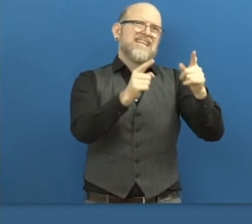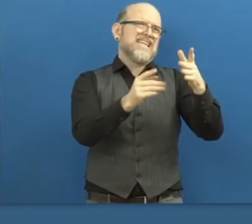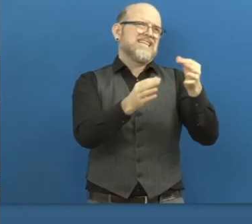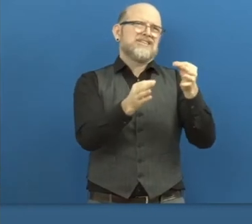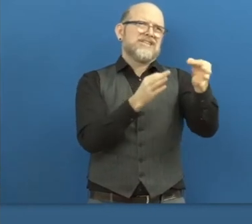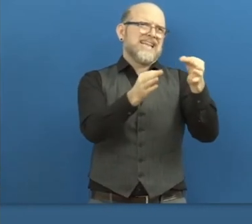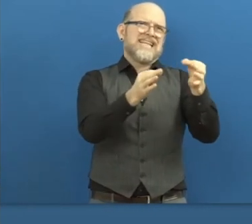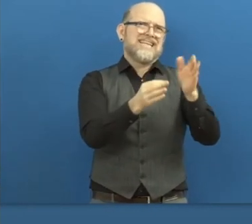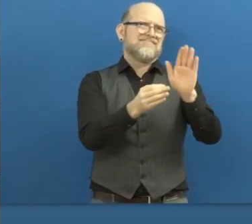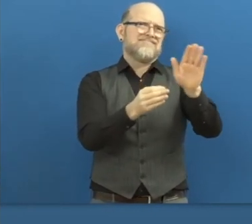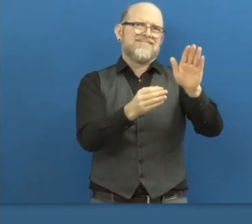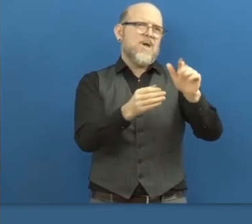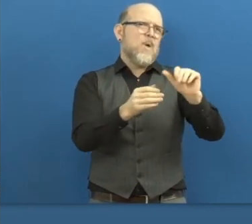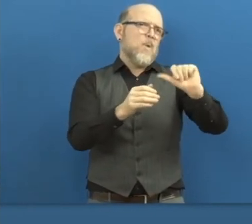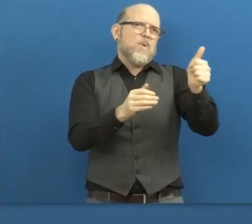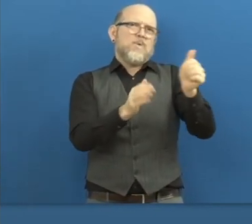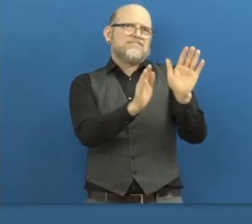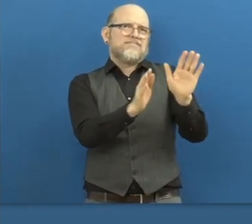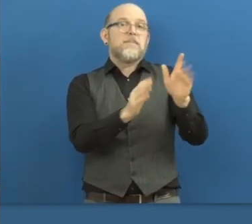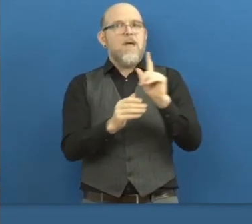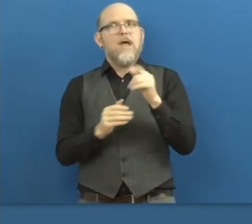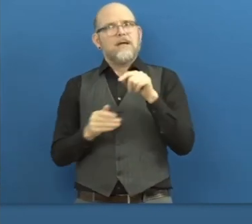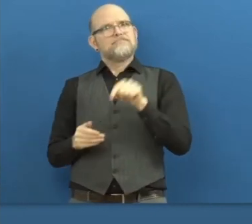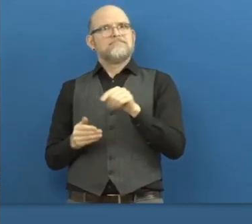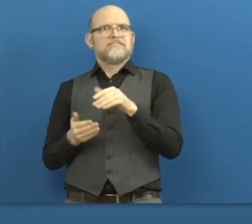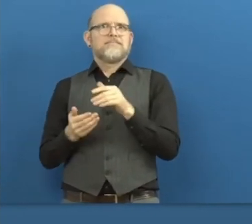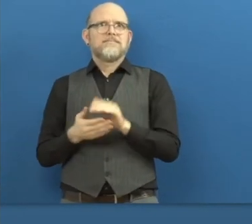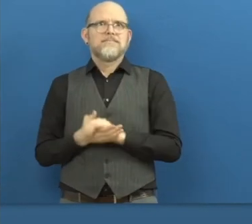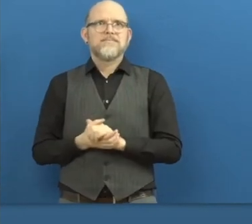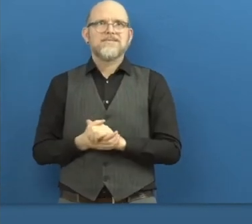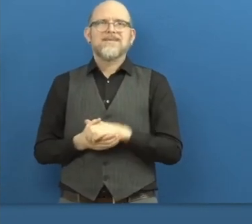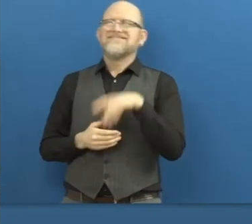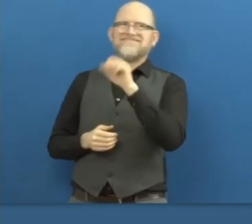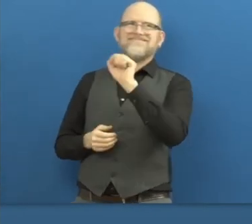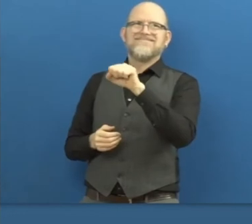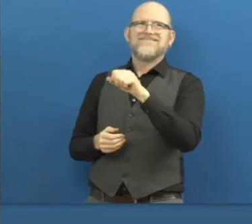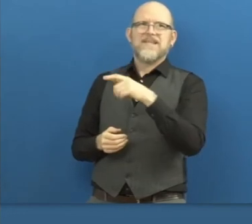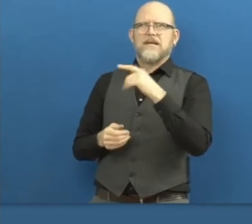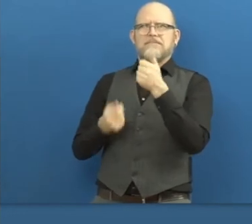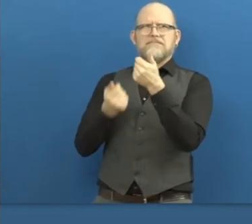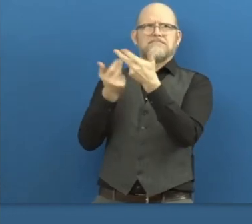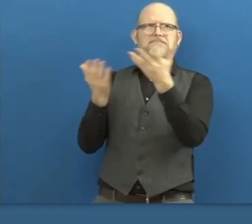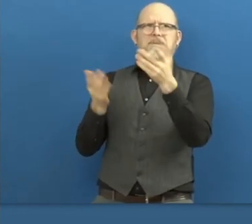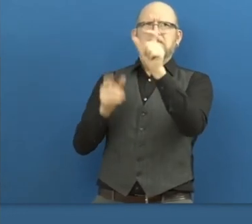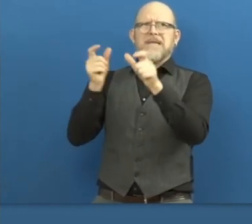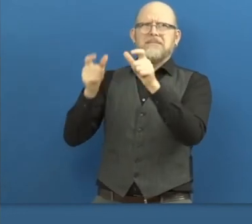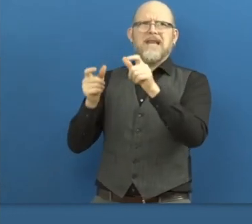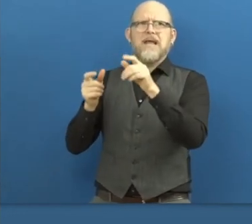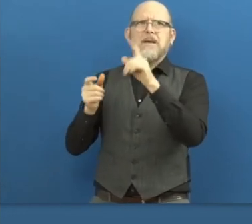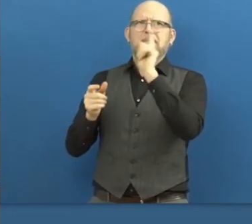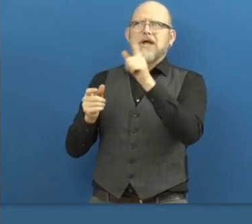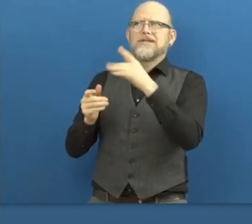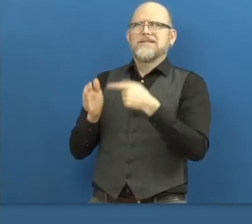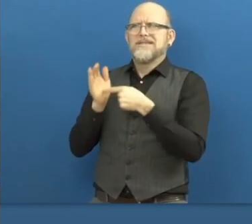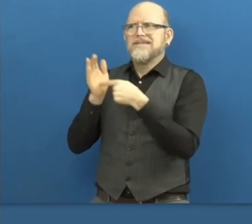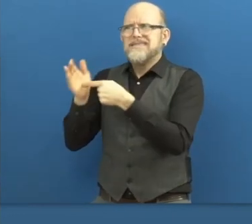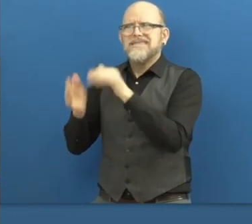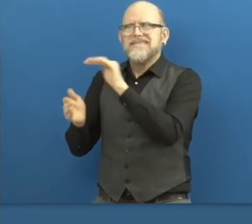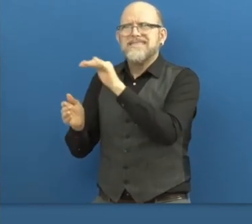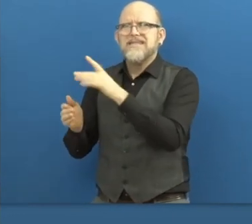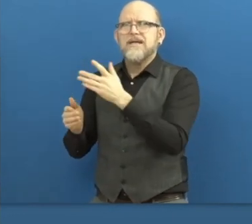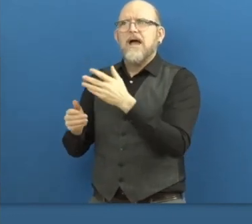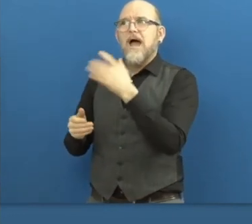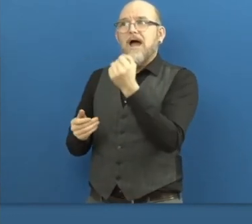many people with disabilities need to be persuaded that there's a chance of getting a job if they go to one of your job boards. So